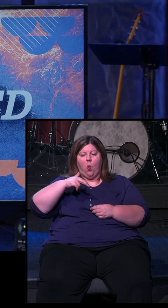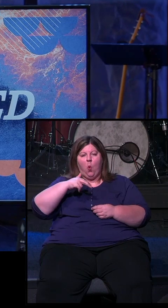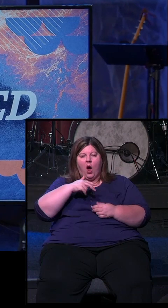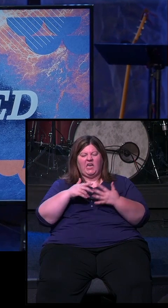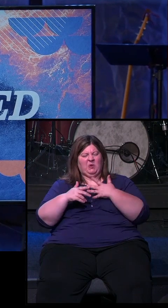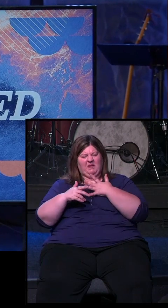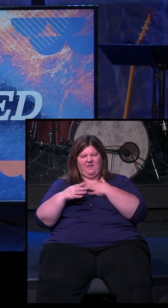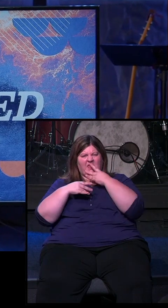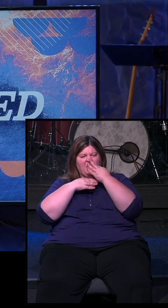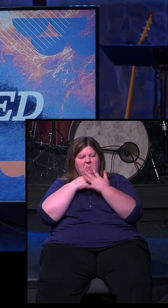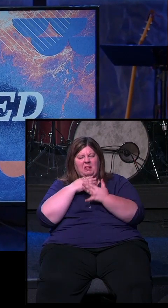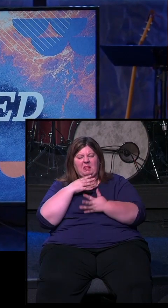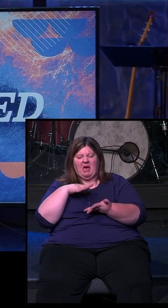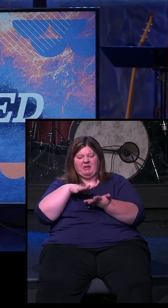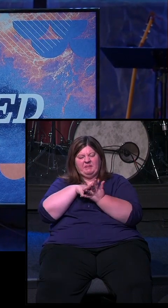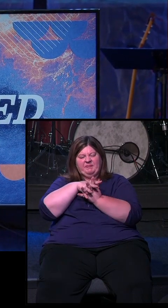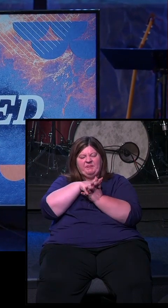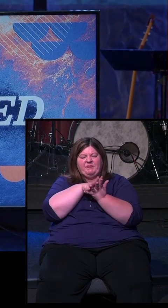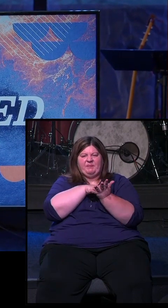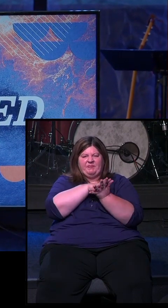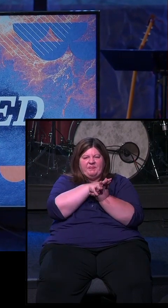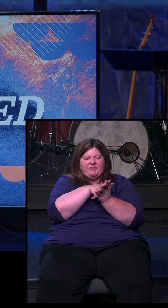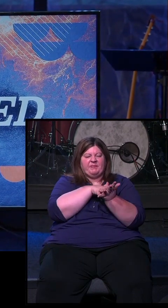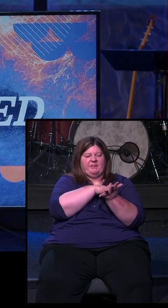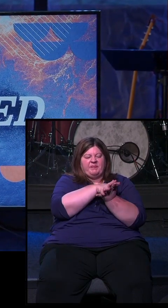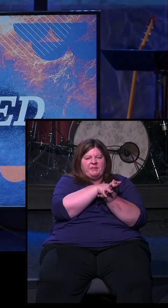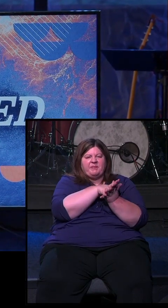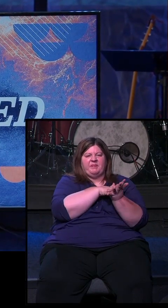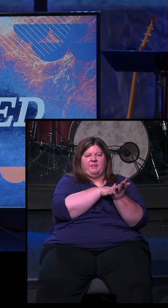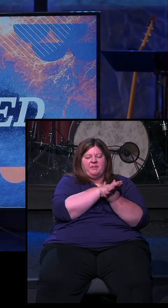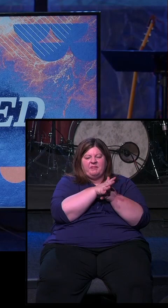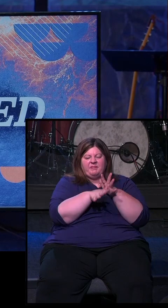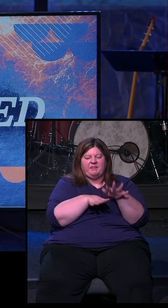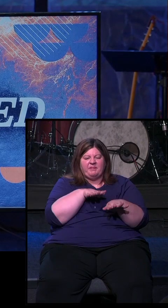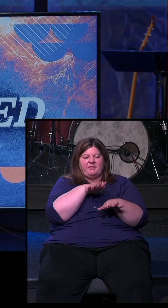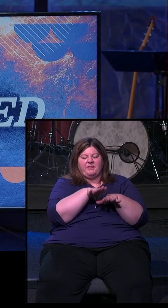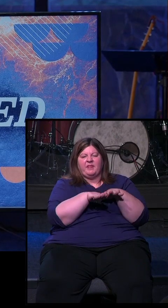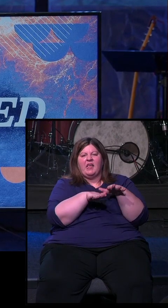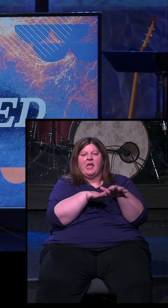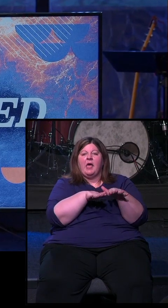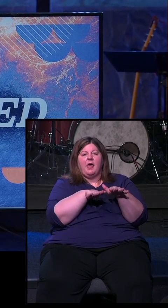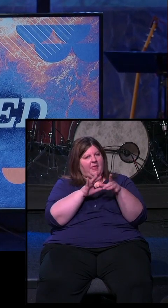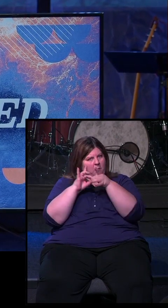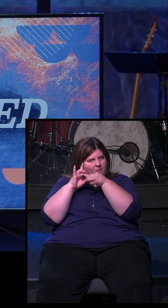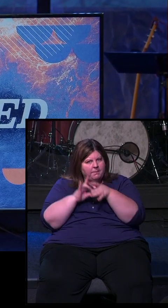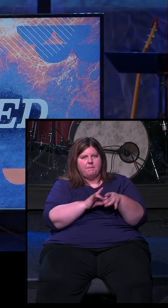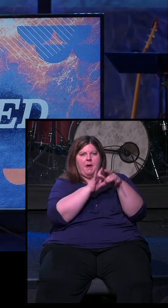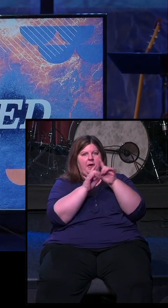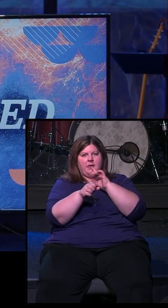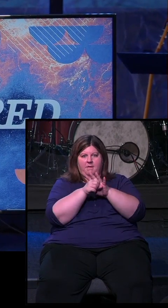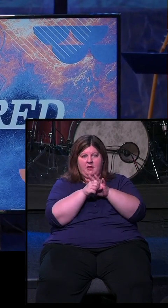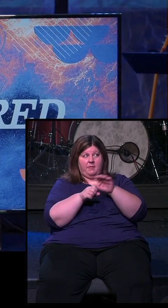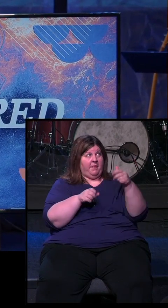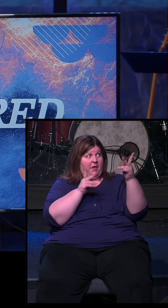feel the blood of the animals in between your toes, on your feet. And then the covenant would be binding. And then the